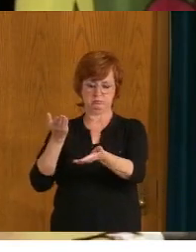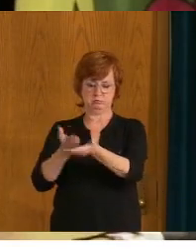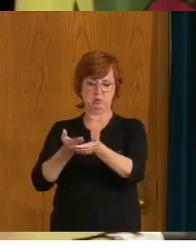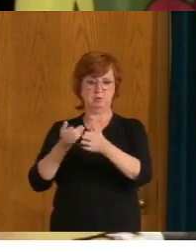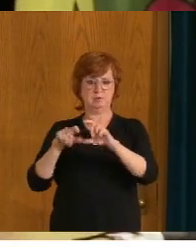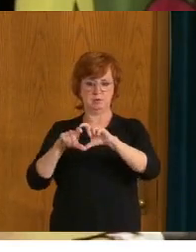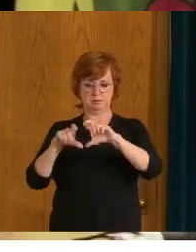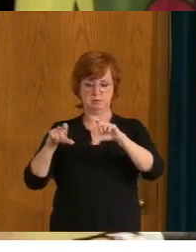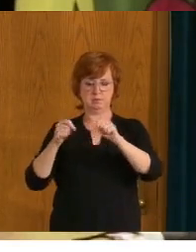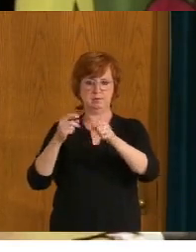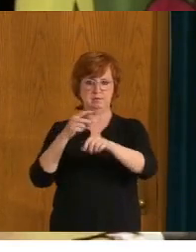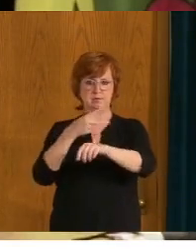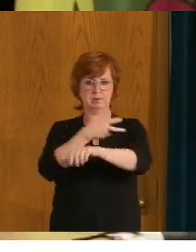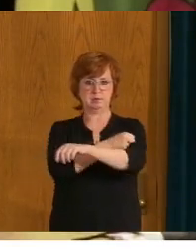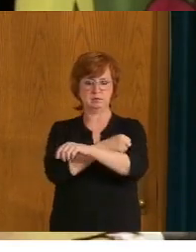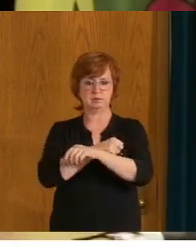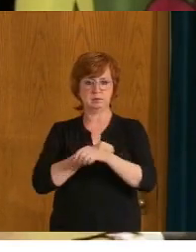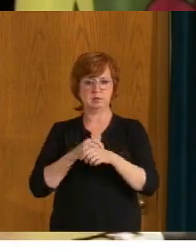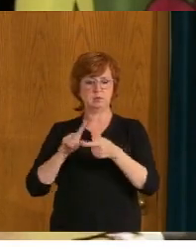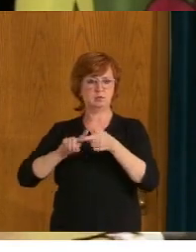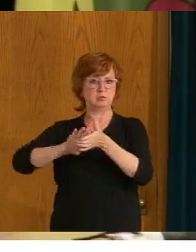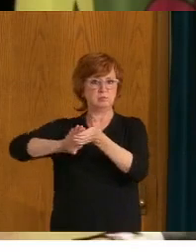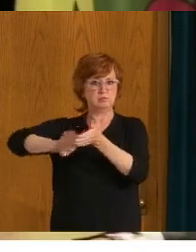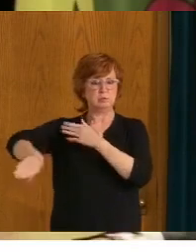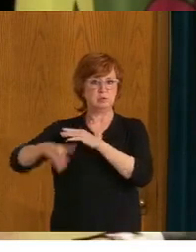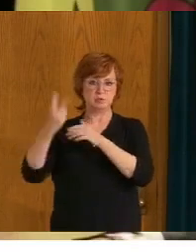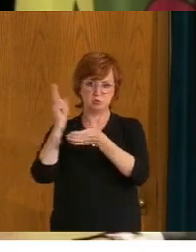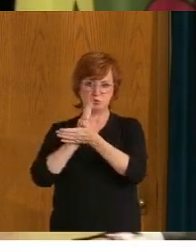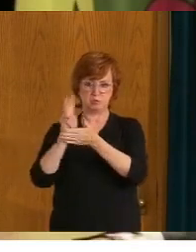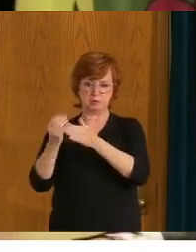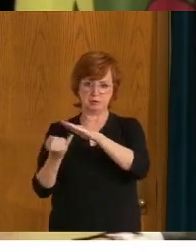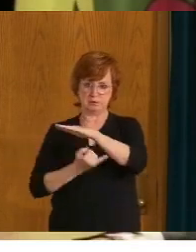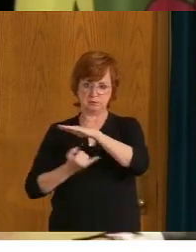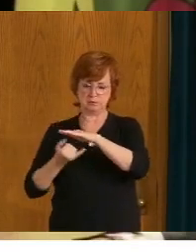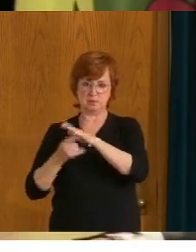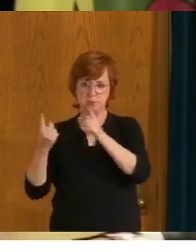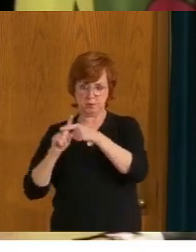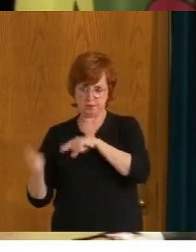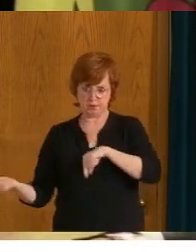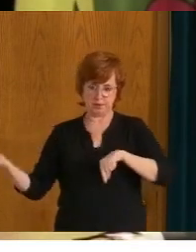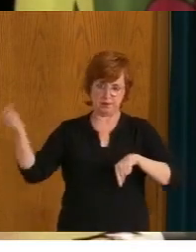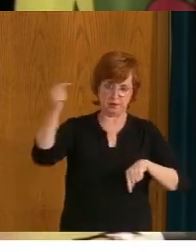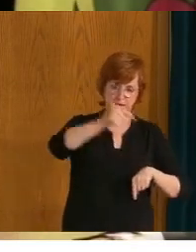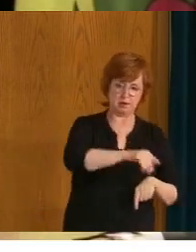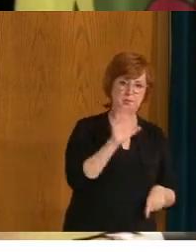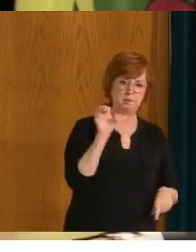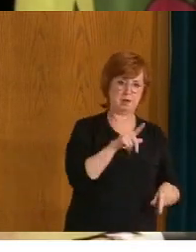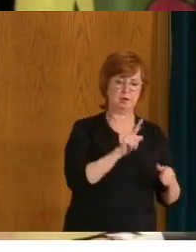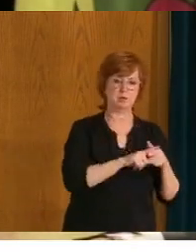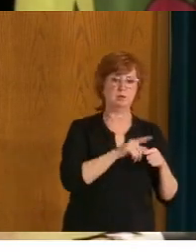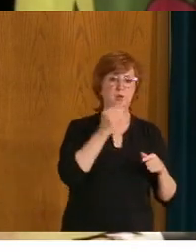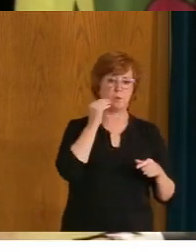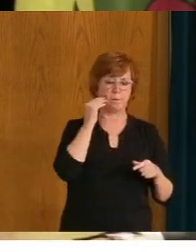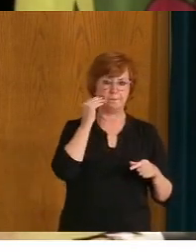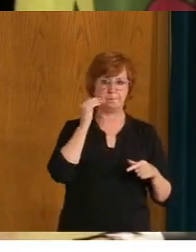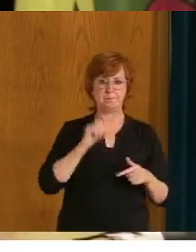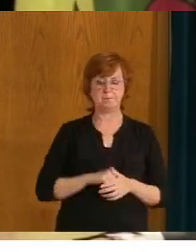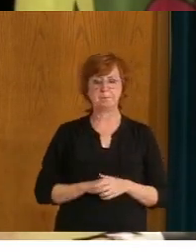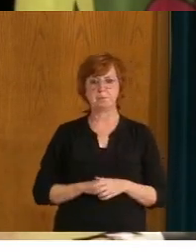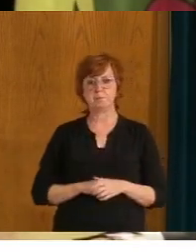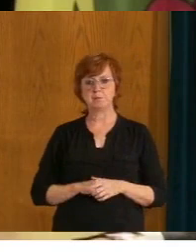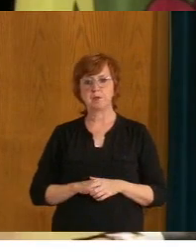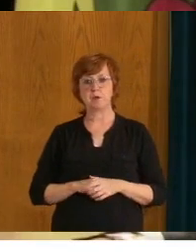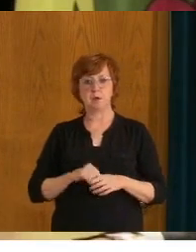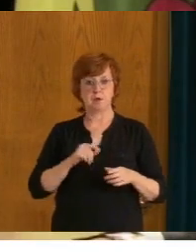to participate in a two week self isolation period on your return to Canada in the nation as well. And so we're working with the federal government on how